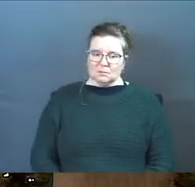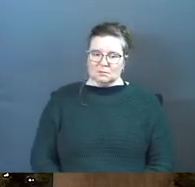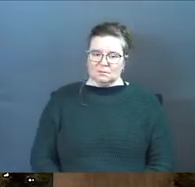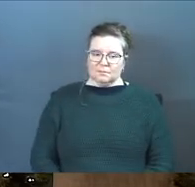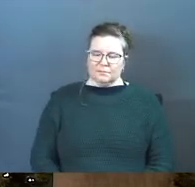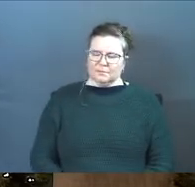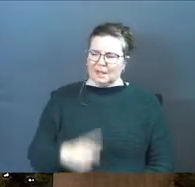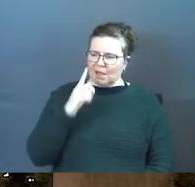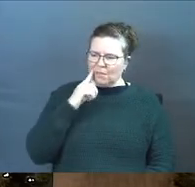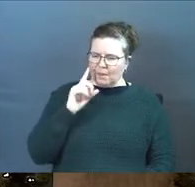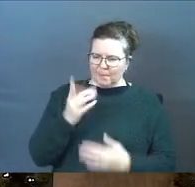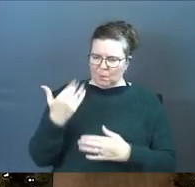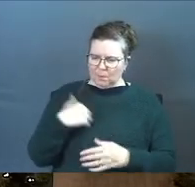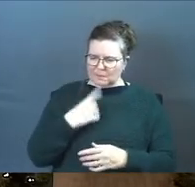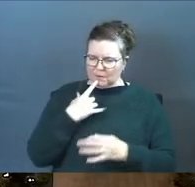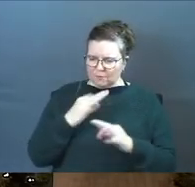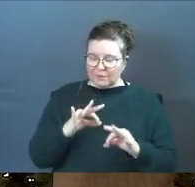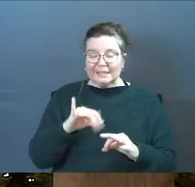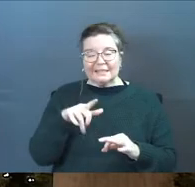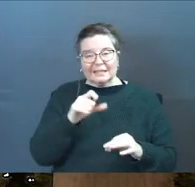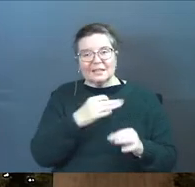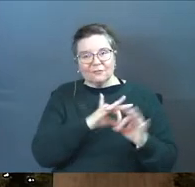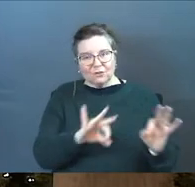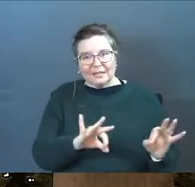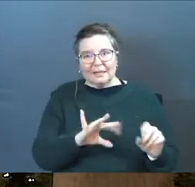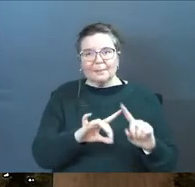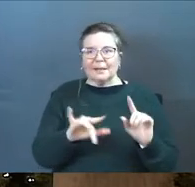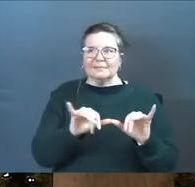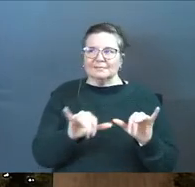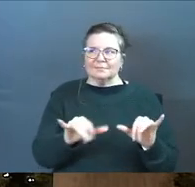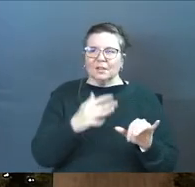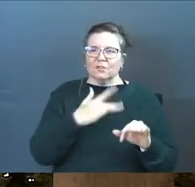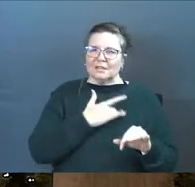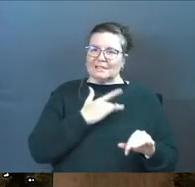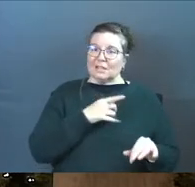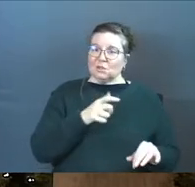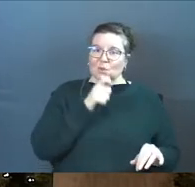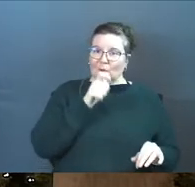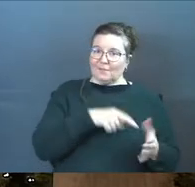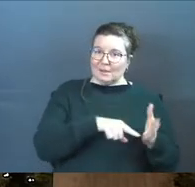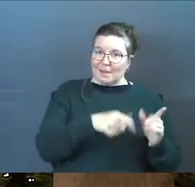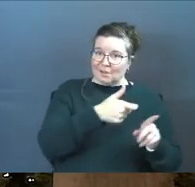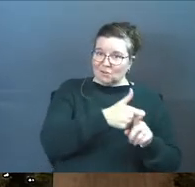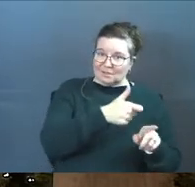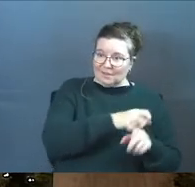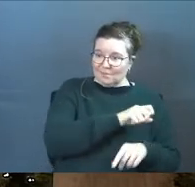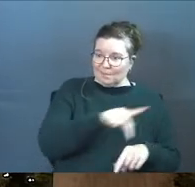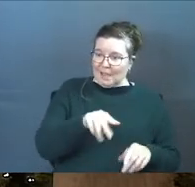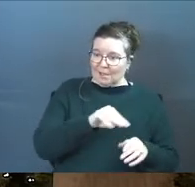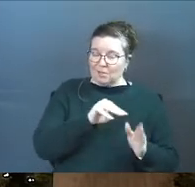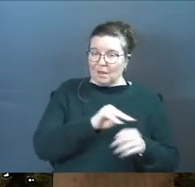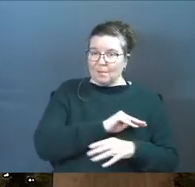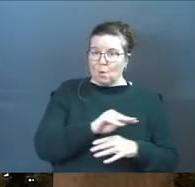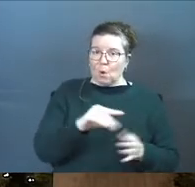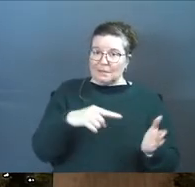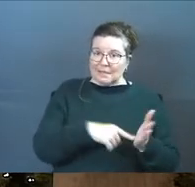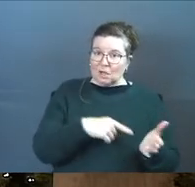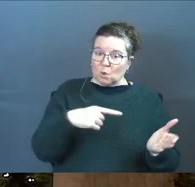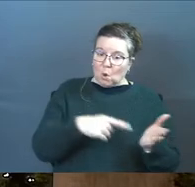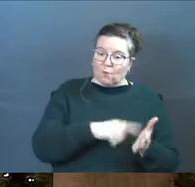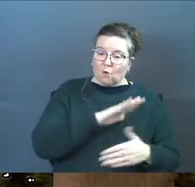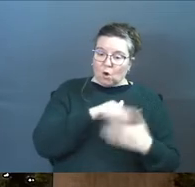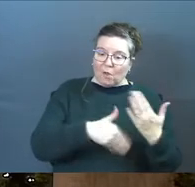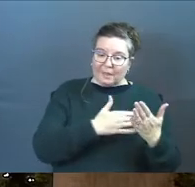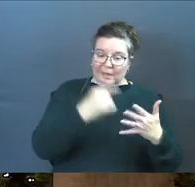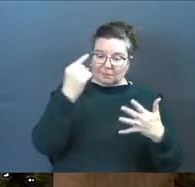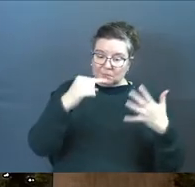I thought just a minute ago we said it was free it is free it is free from the sense that you don't have to pay back the moral debt that you owe for all the